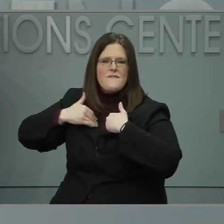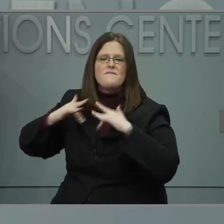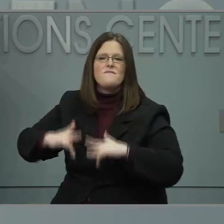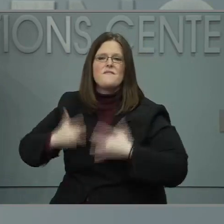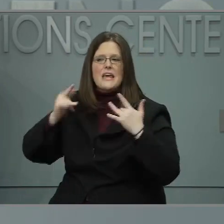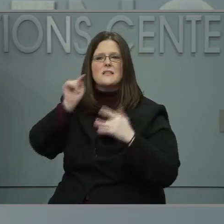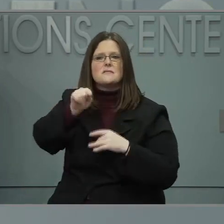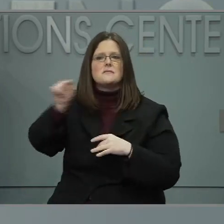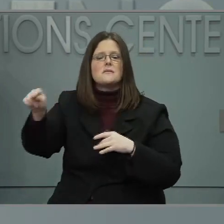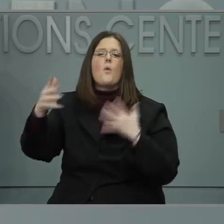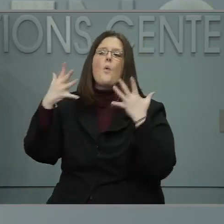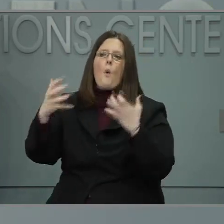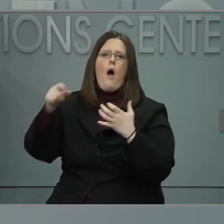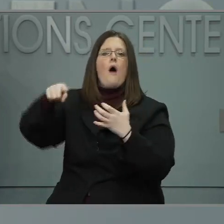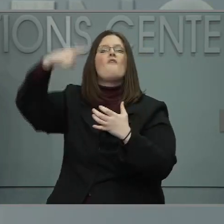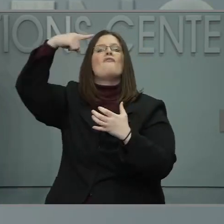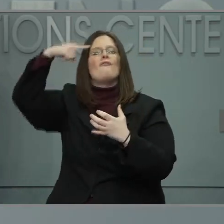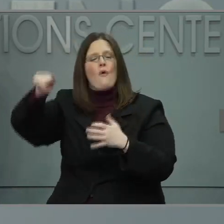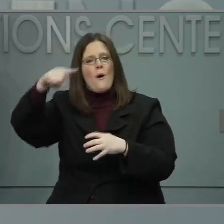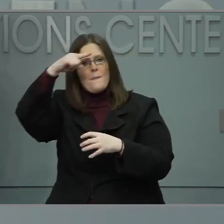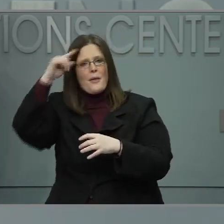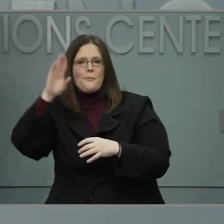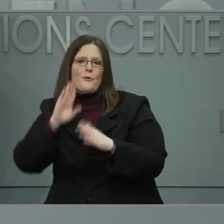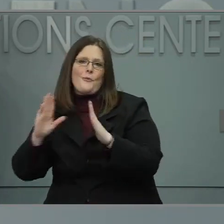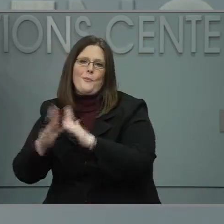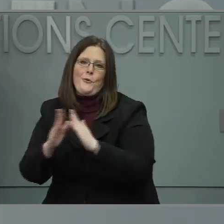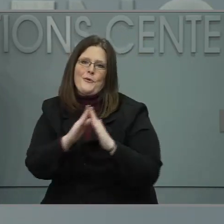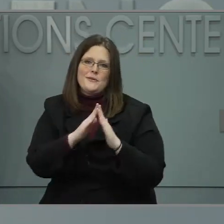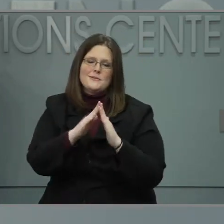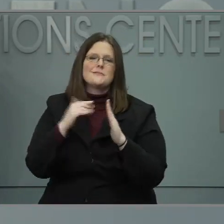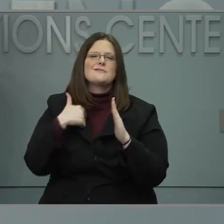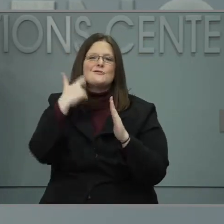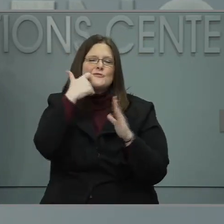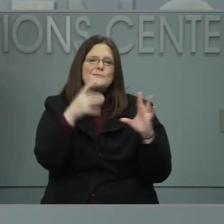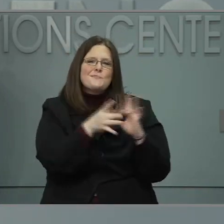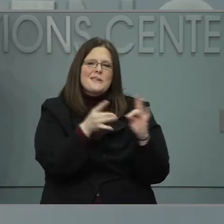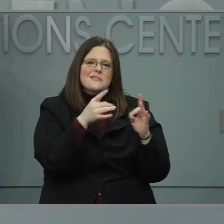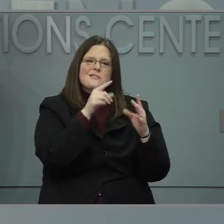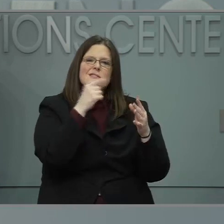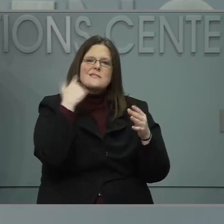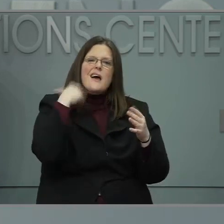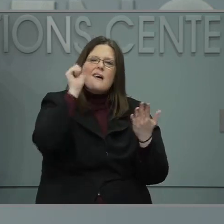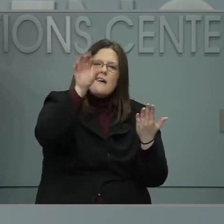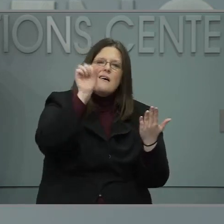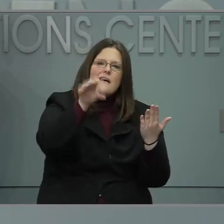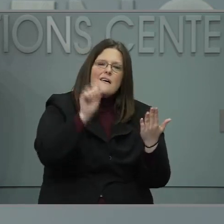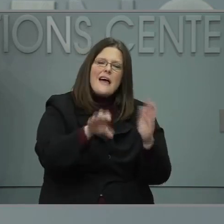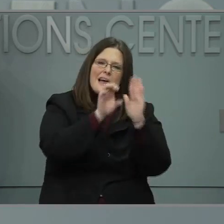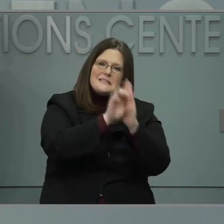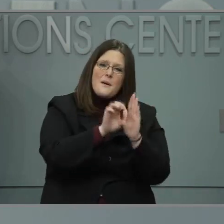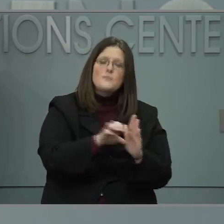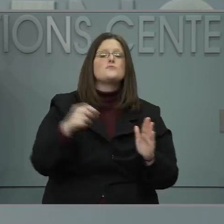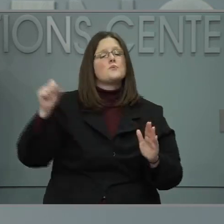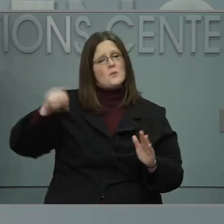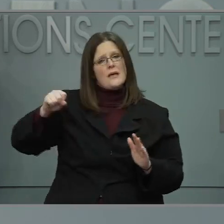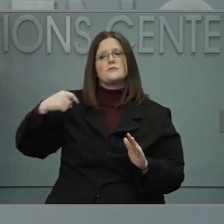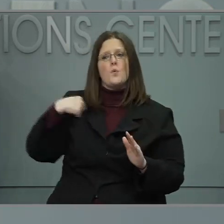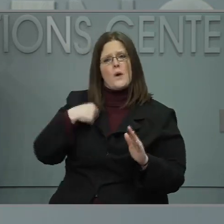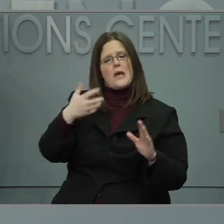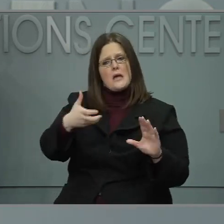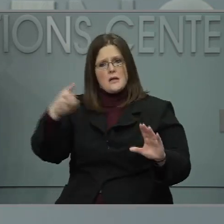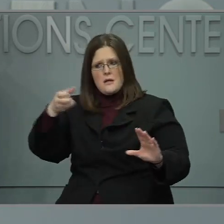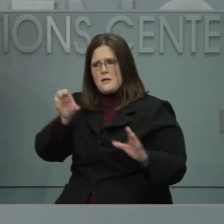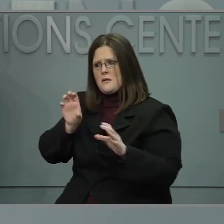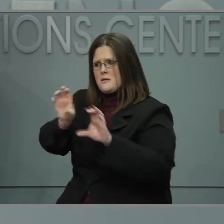want those events to really target our underserved communities. I mentioned a couple of the examples already. And so we've been supporting that over the last two